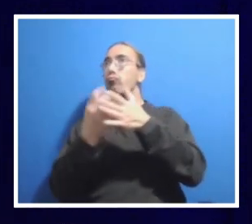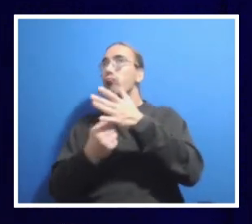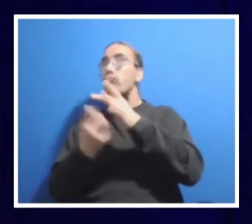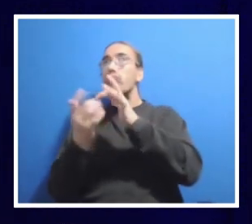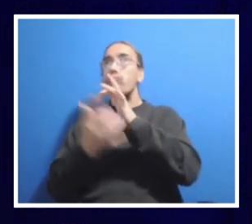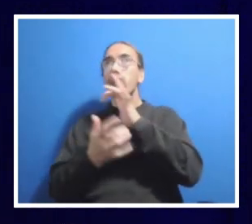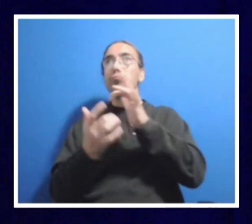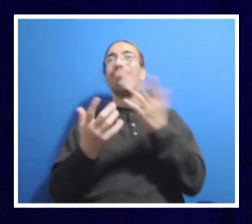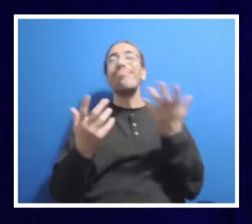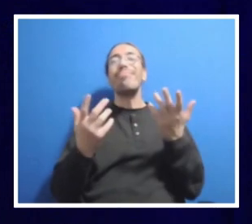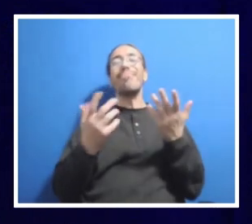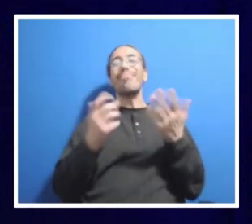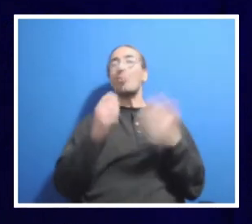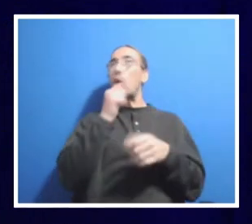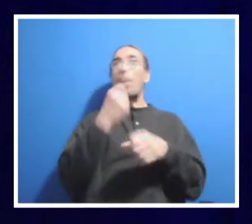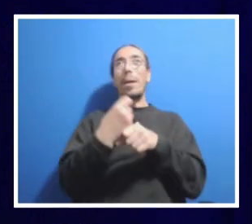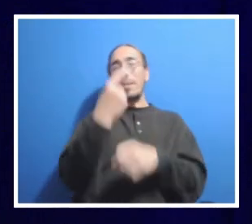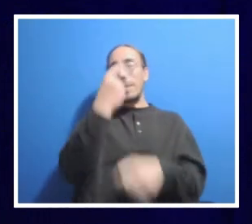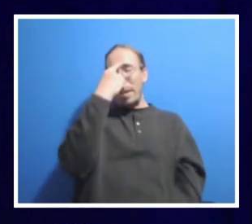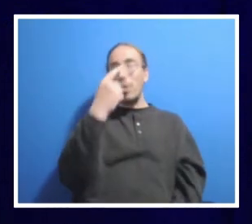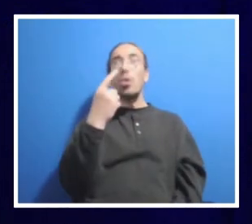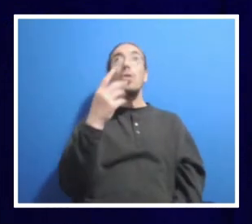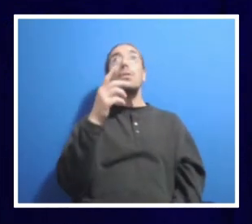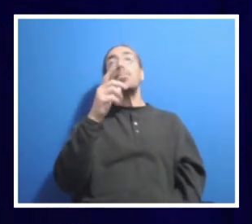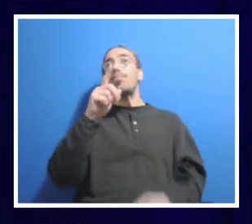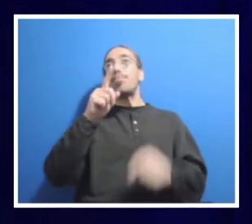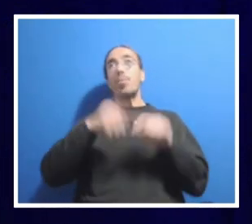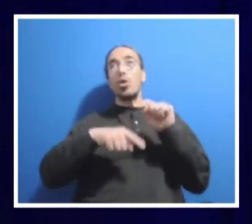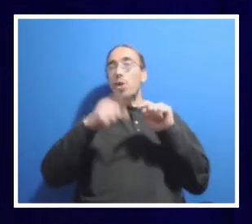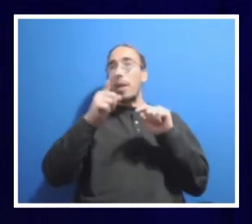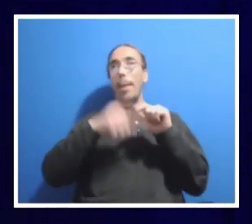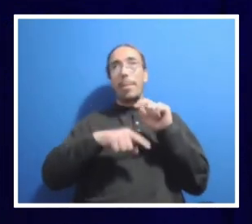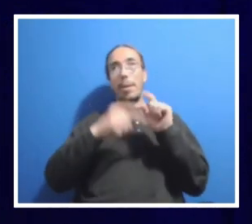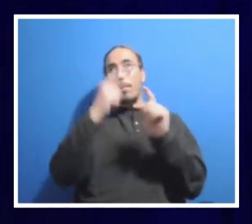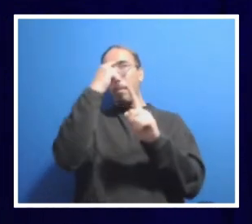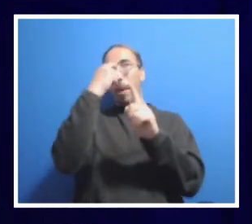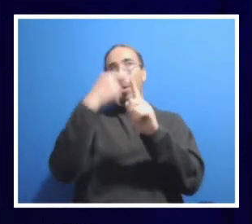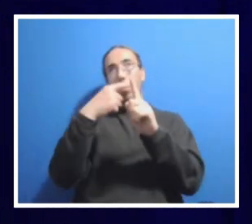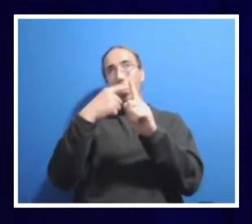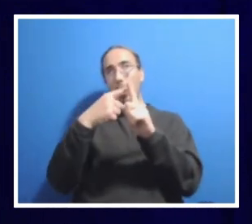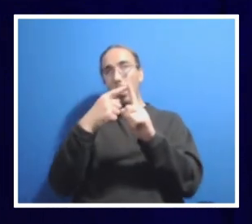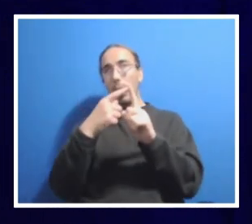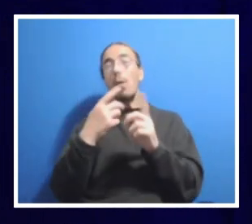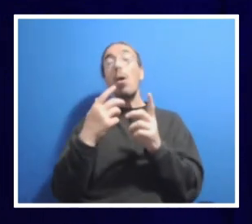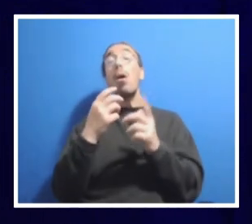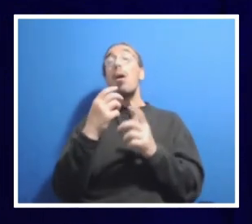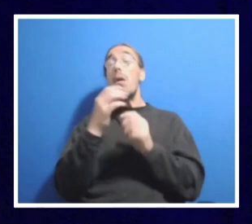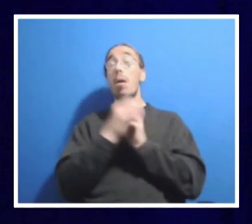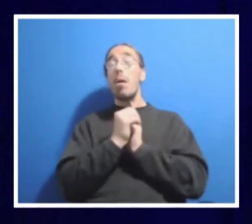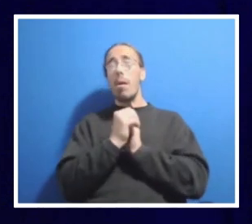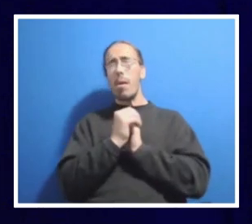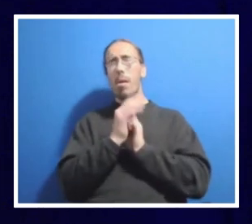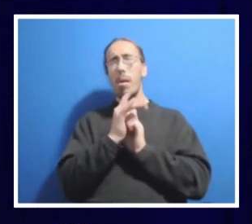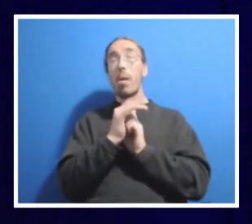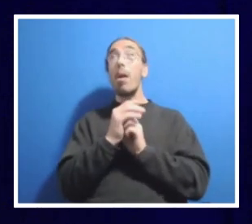make sense. You're not going to ever be optimizing. So if it were a real issue in your home, I hope the first thing you would do is plug up